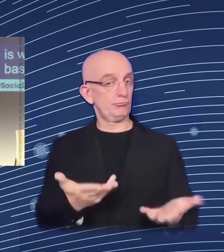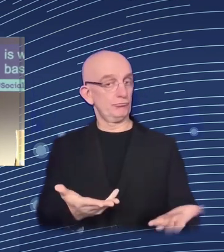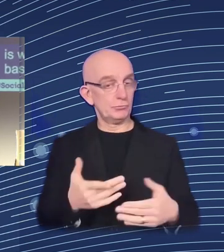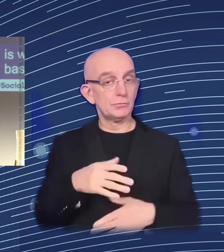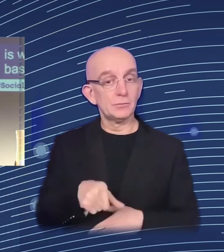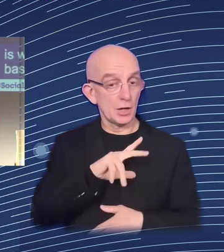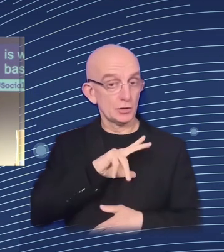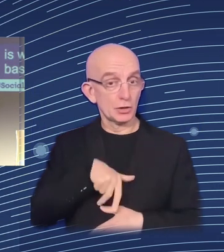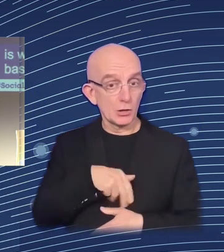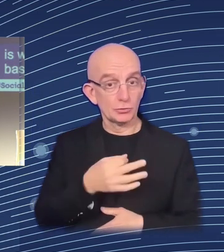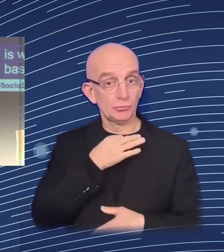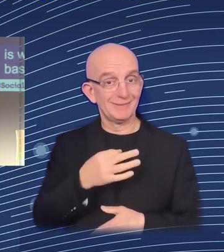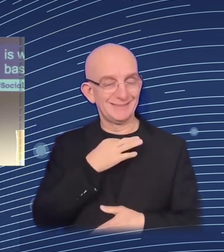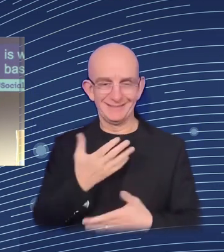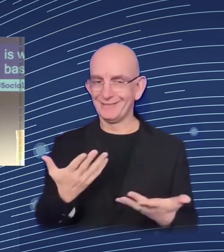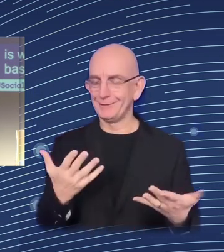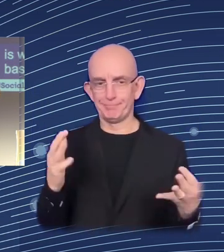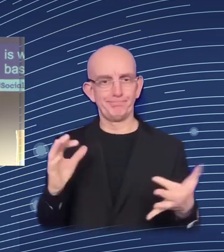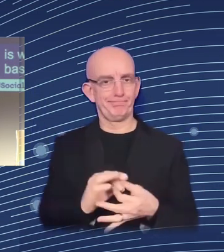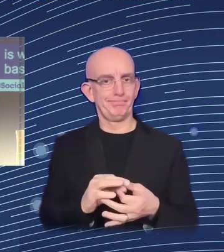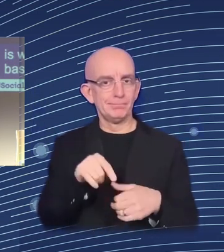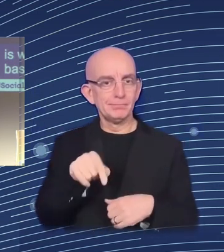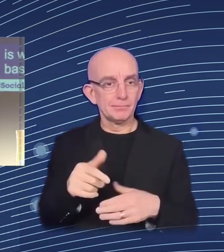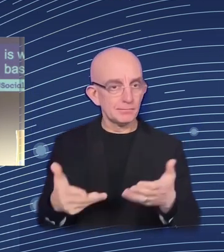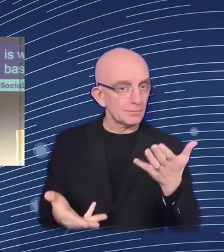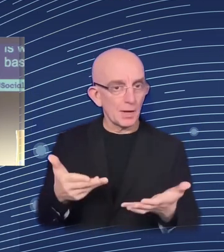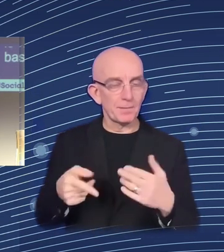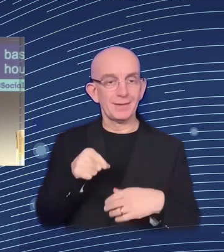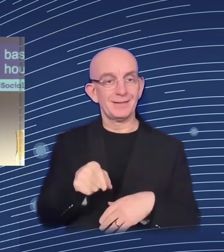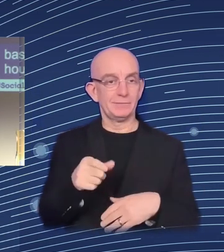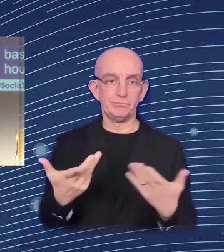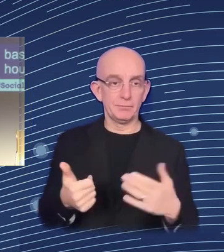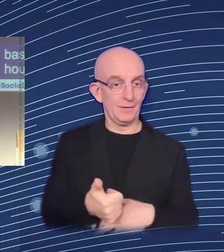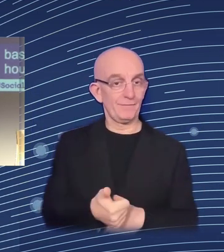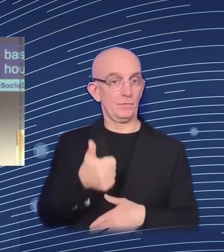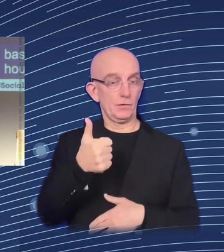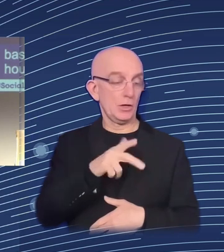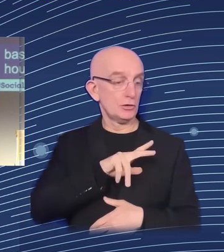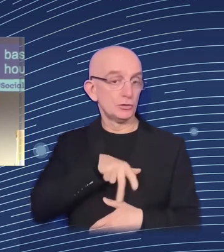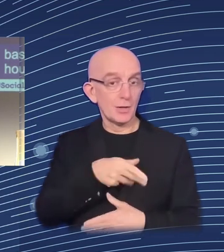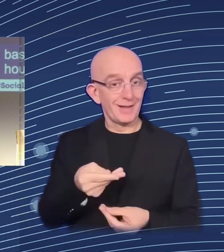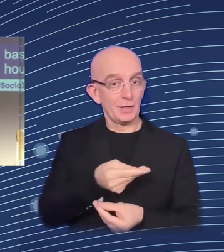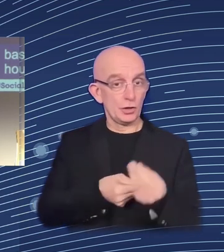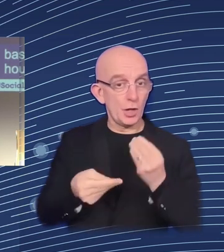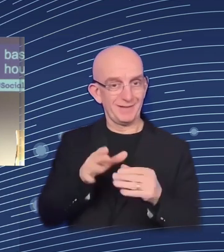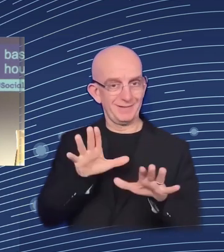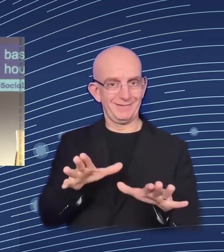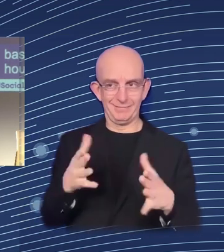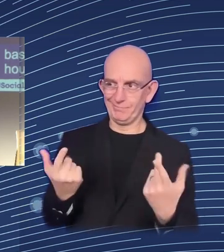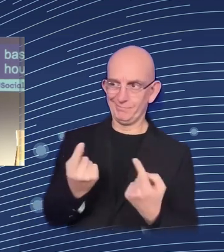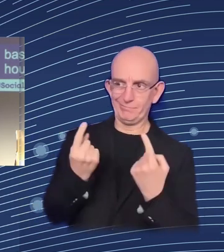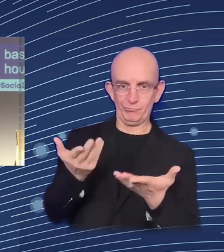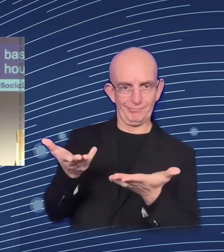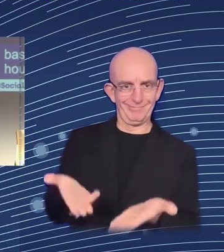on how the labor market functions and the access and accessibility